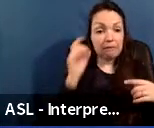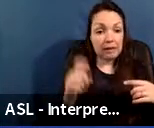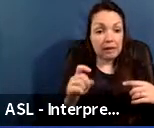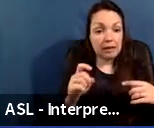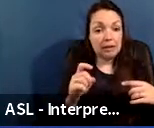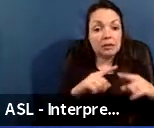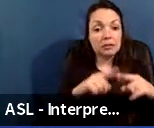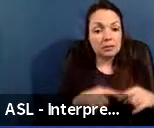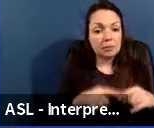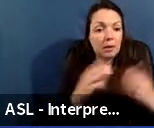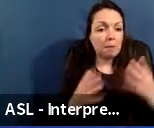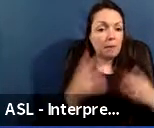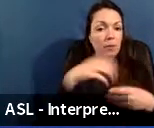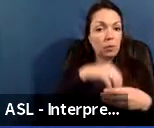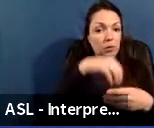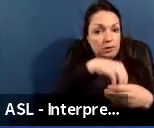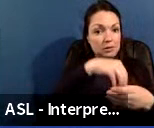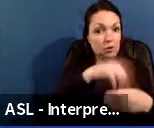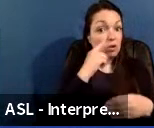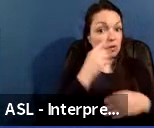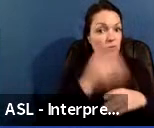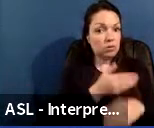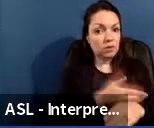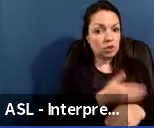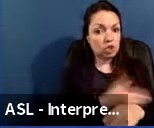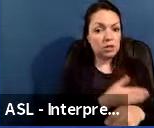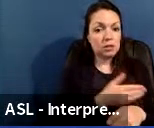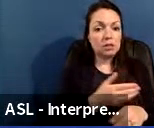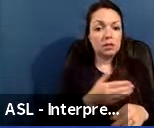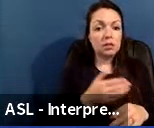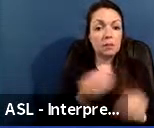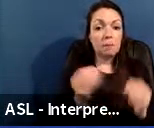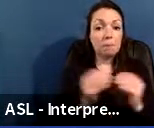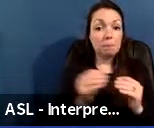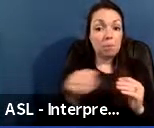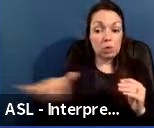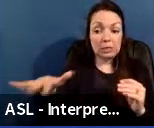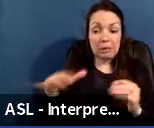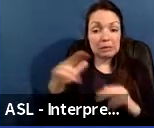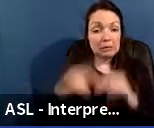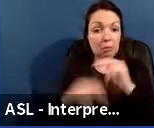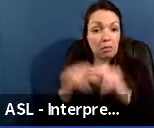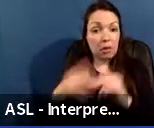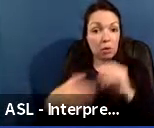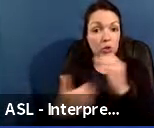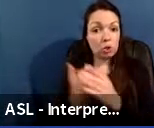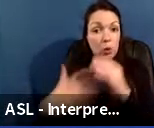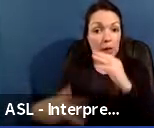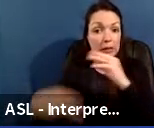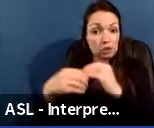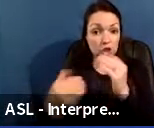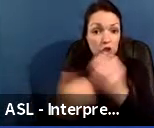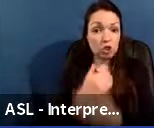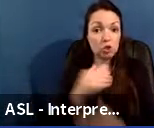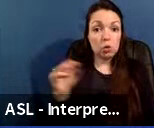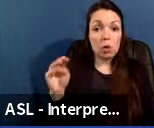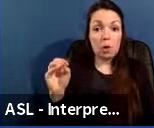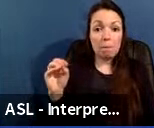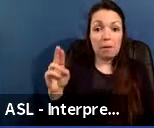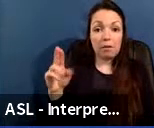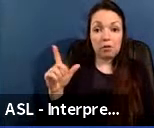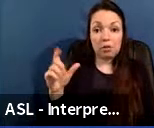include interior renovations, lease space build-out, new addition, new modulars, or new schools.